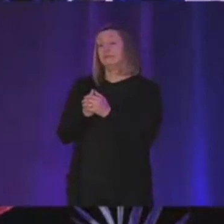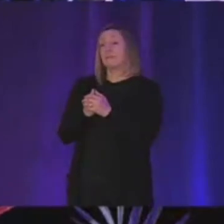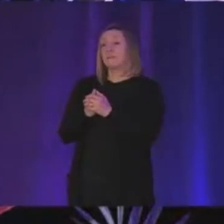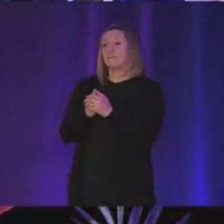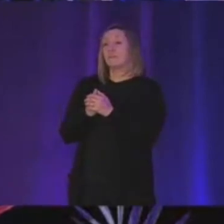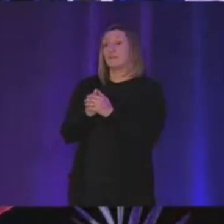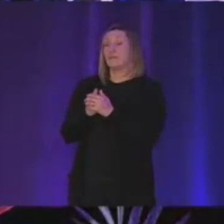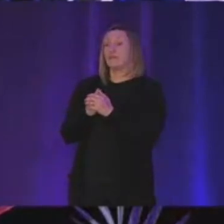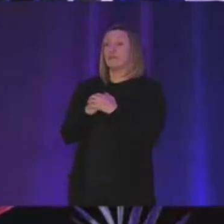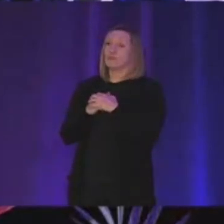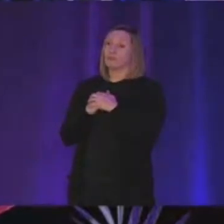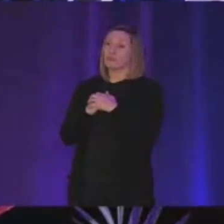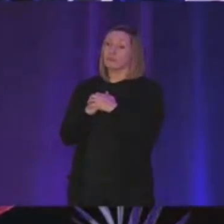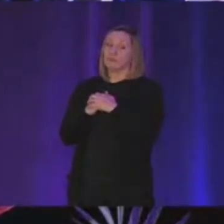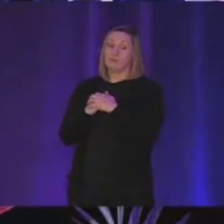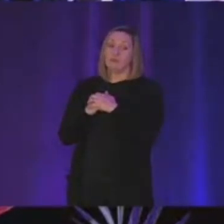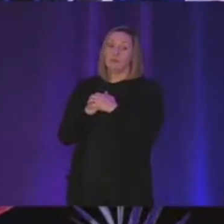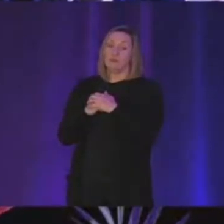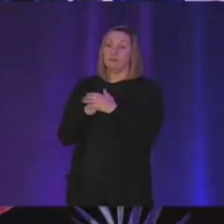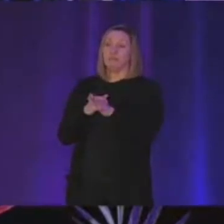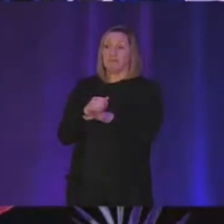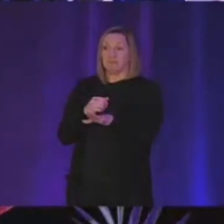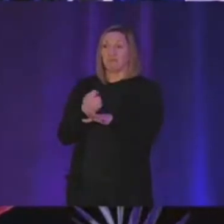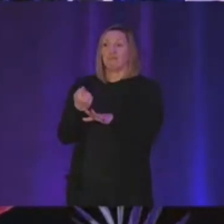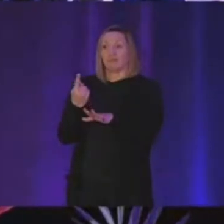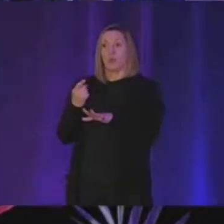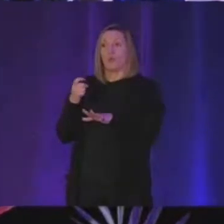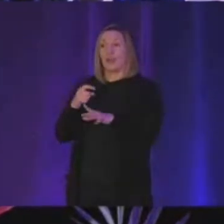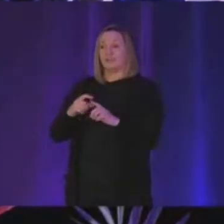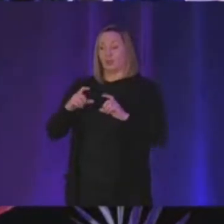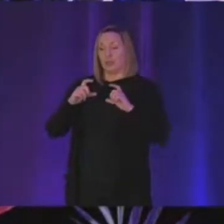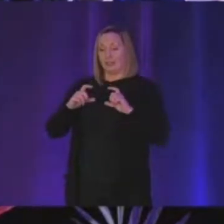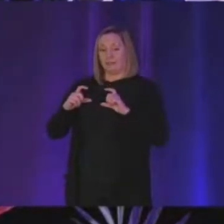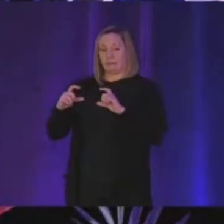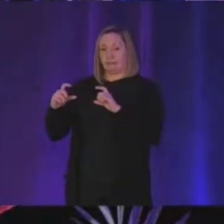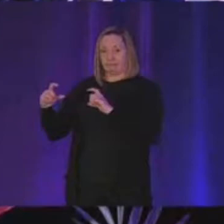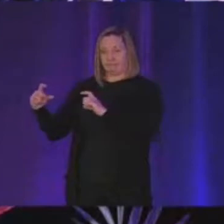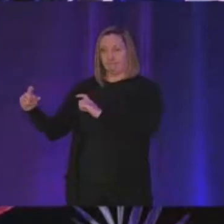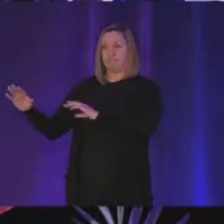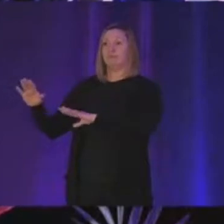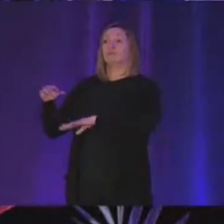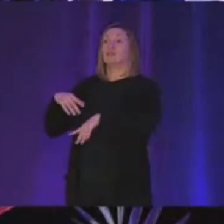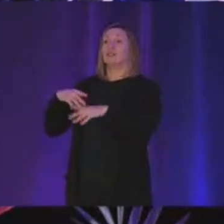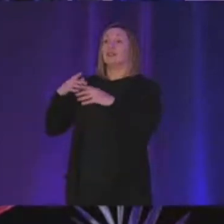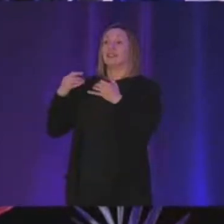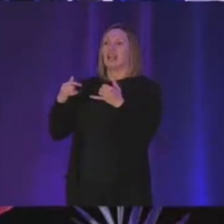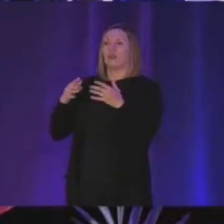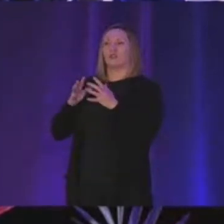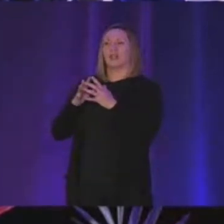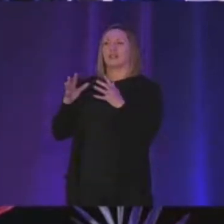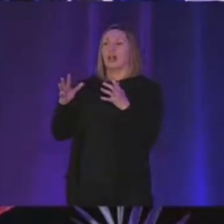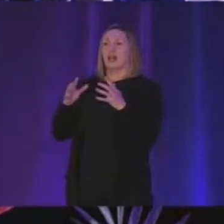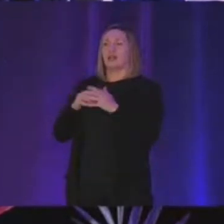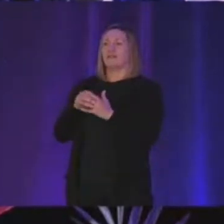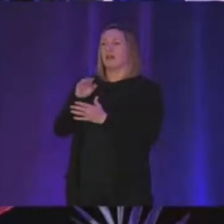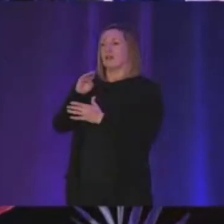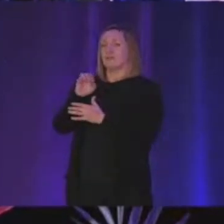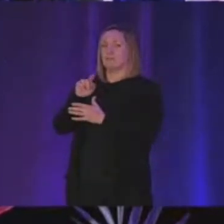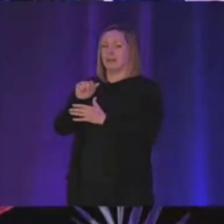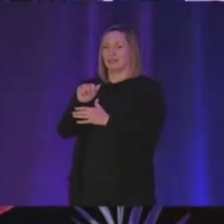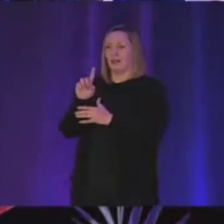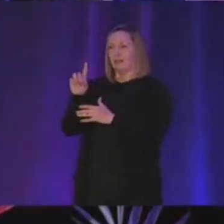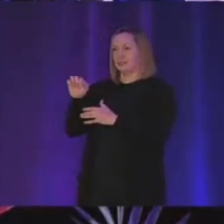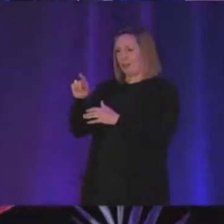because like we have to give frames in a different order and everything now there's a basically a lot of metadata that accumulates